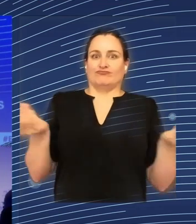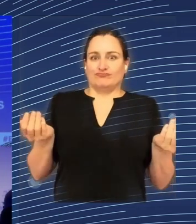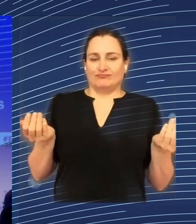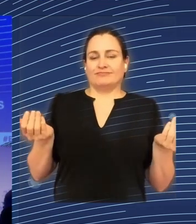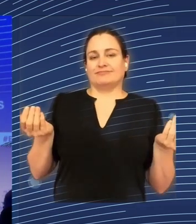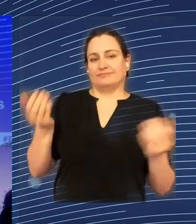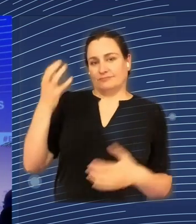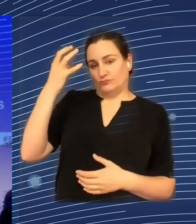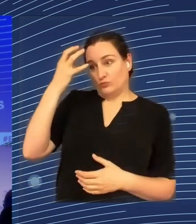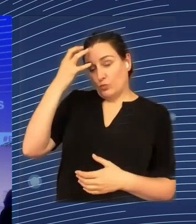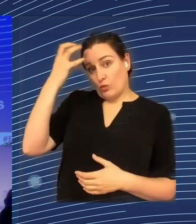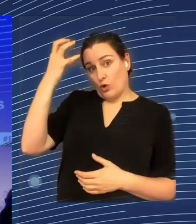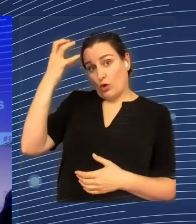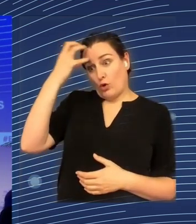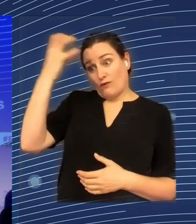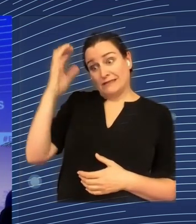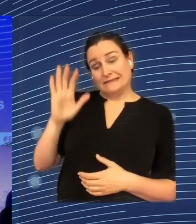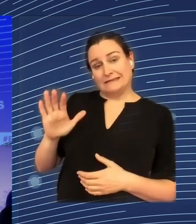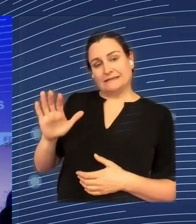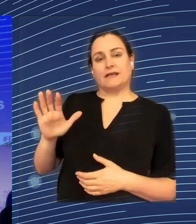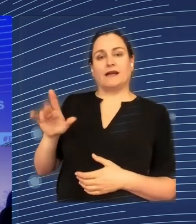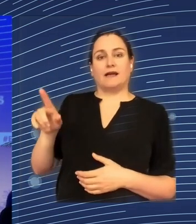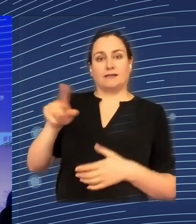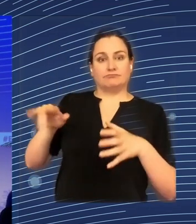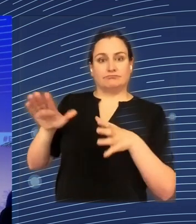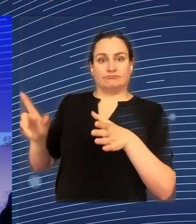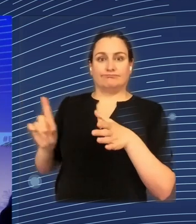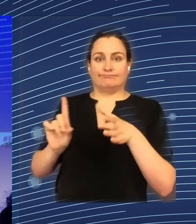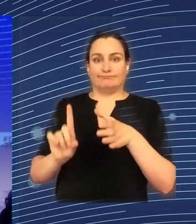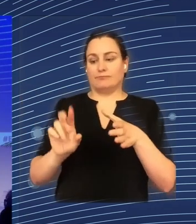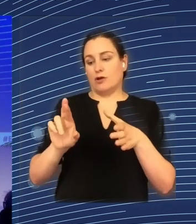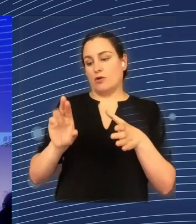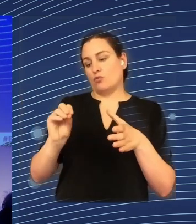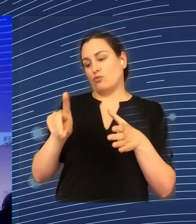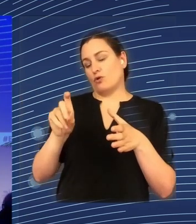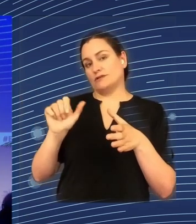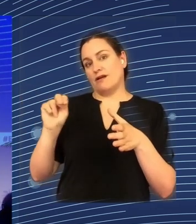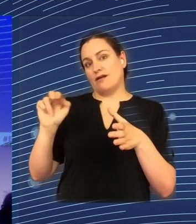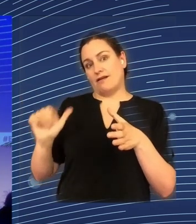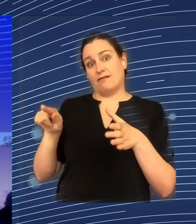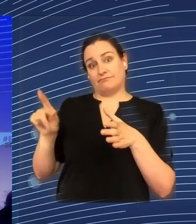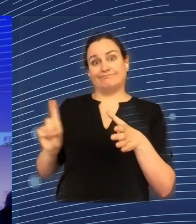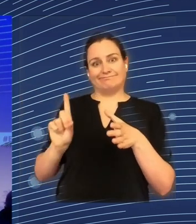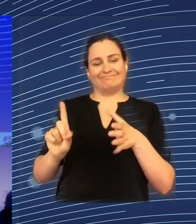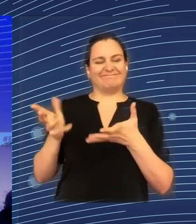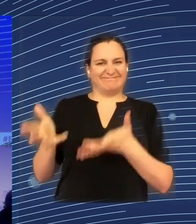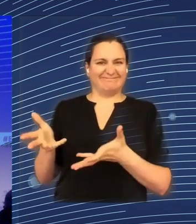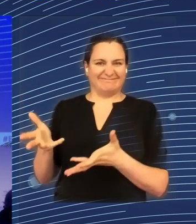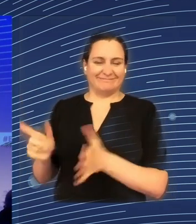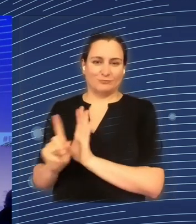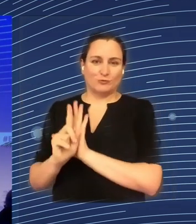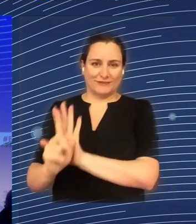Romania, who is with us and will be speaking later on, Ms. Roxana Mintsatu. Thank you for being with us today. Thank you.